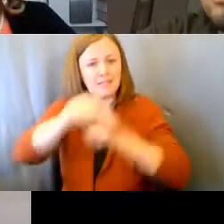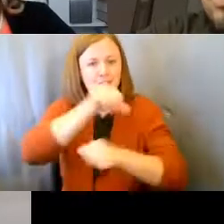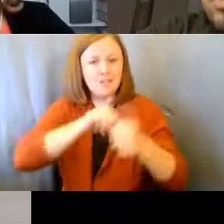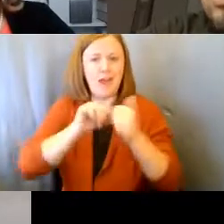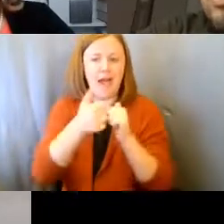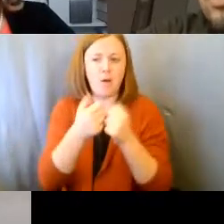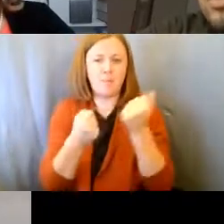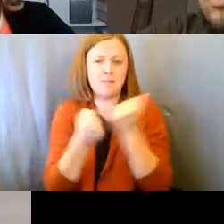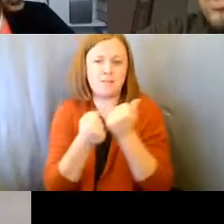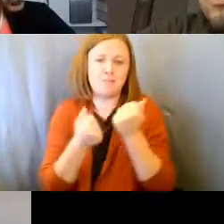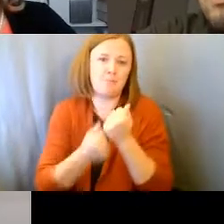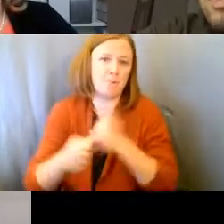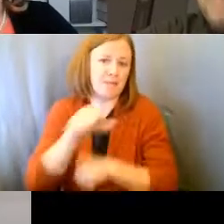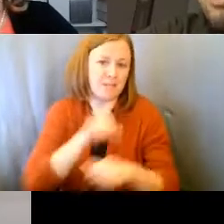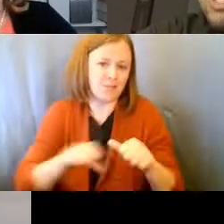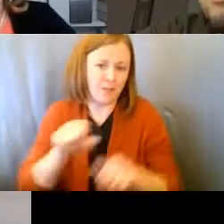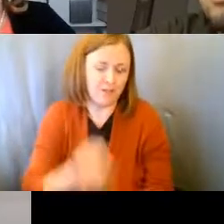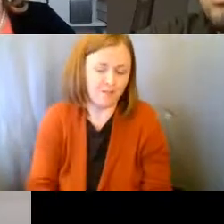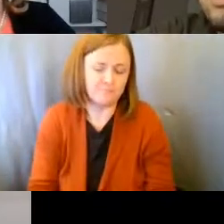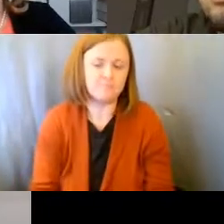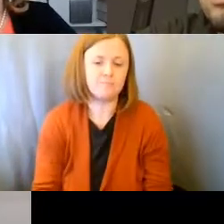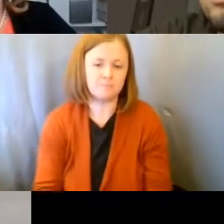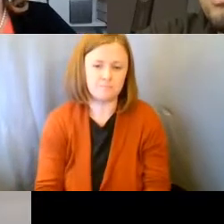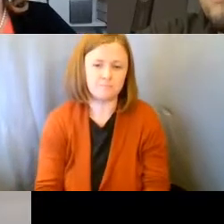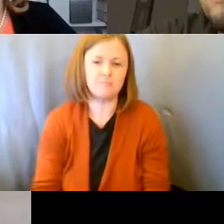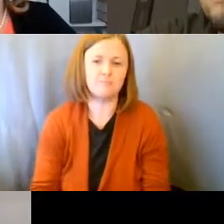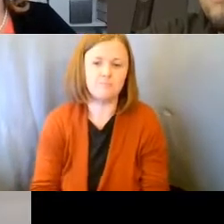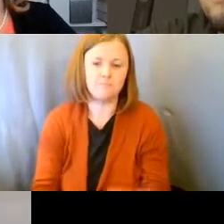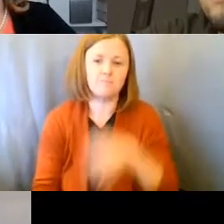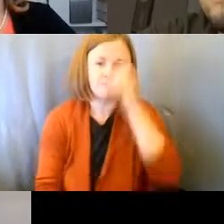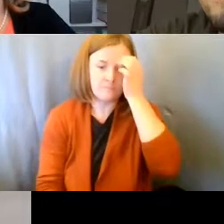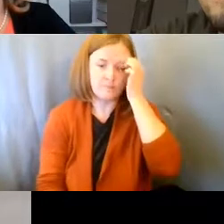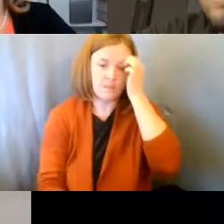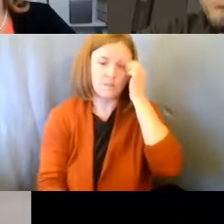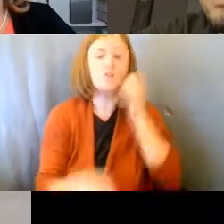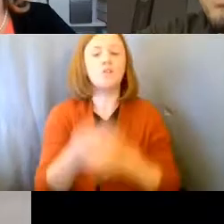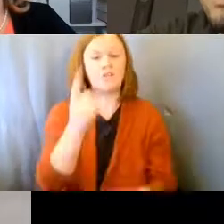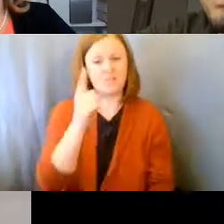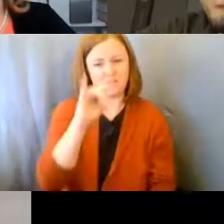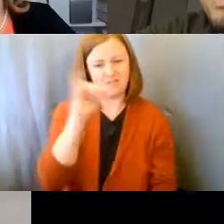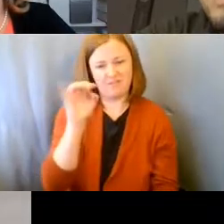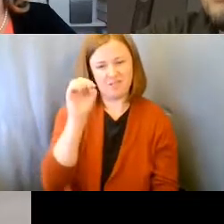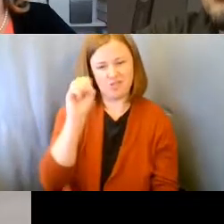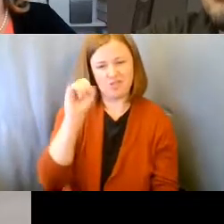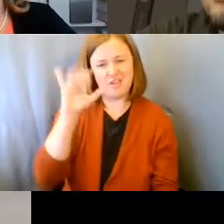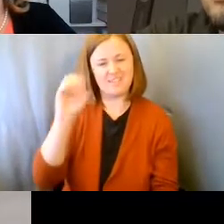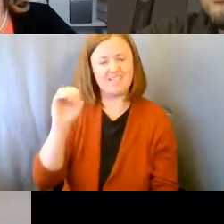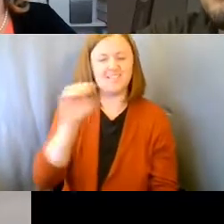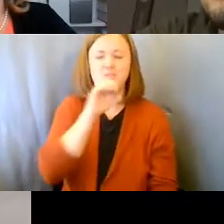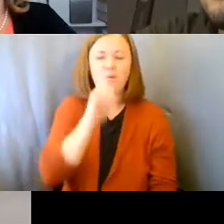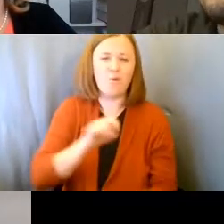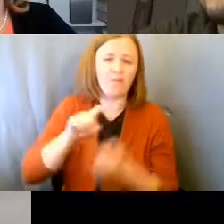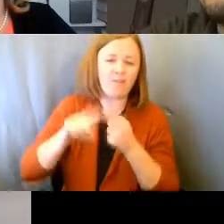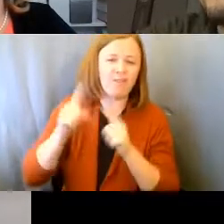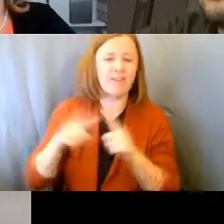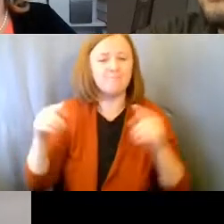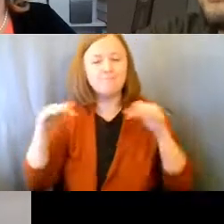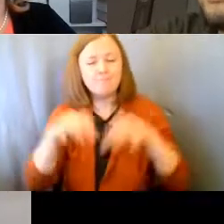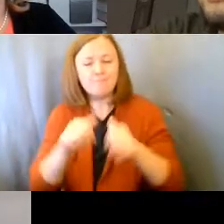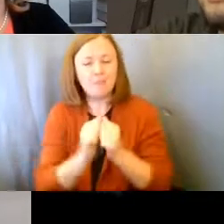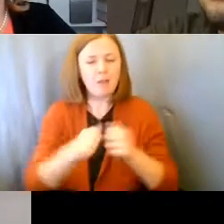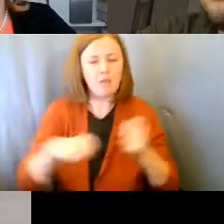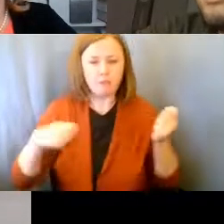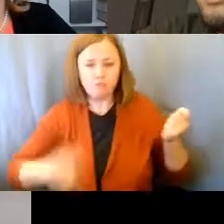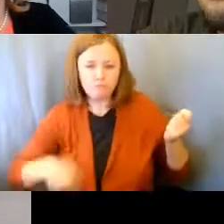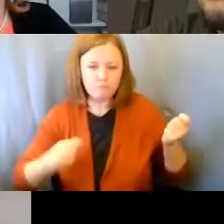do we support each other? Um, so this is one of Jesse's old friends. They like to get together and strum their